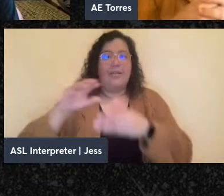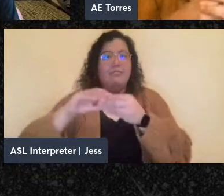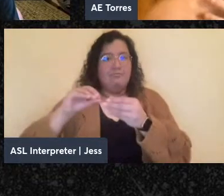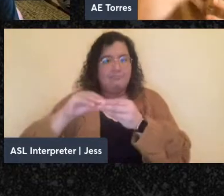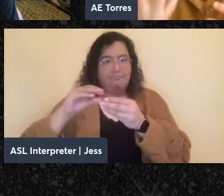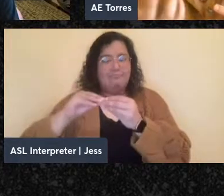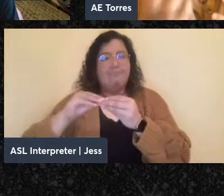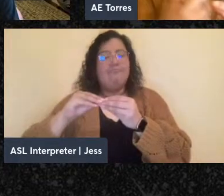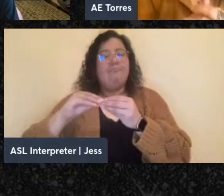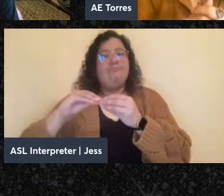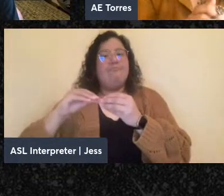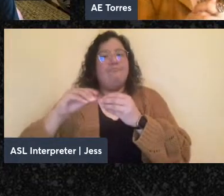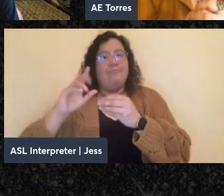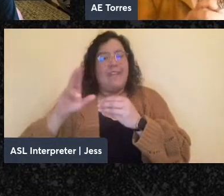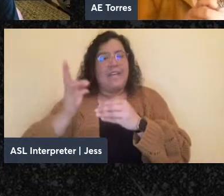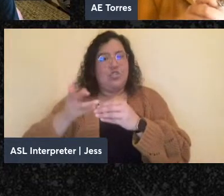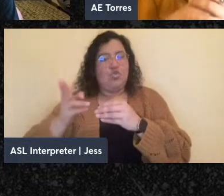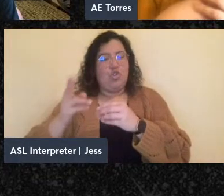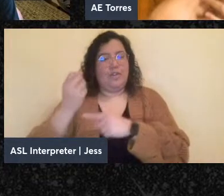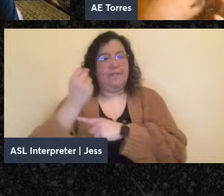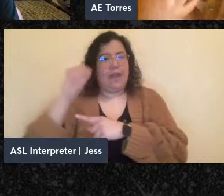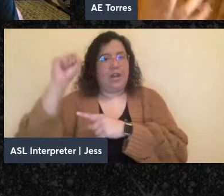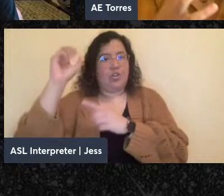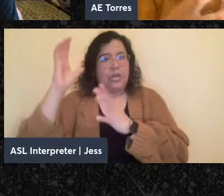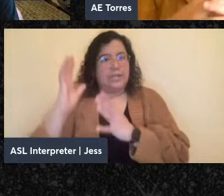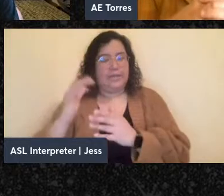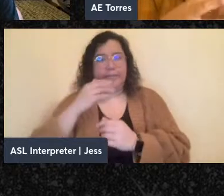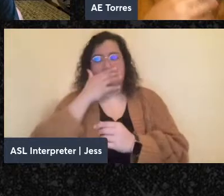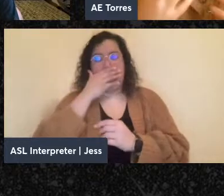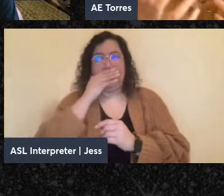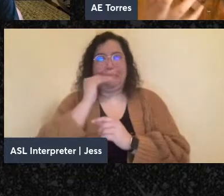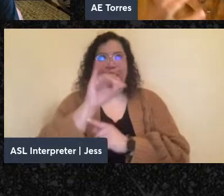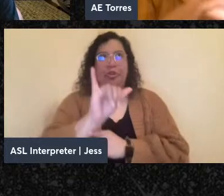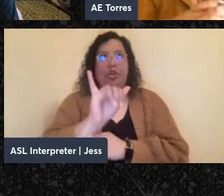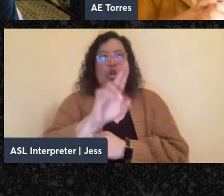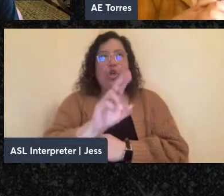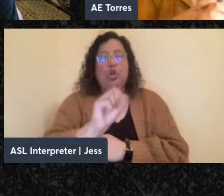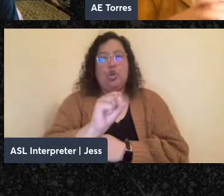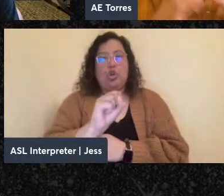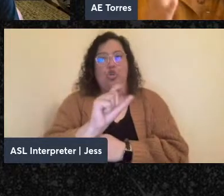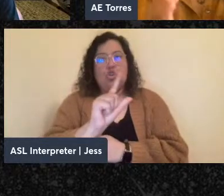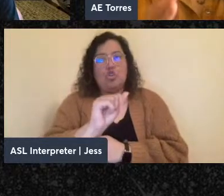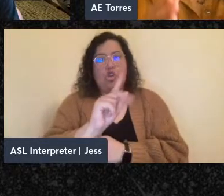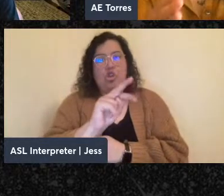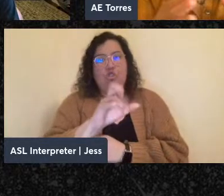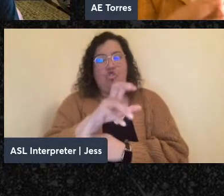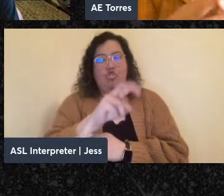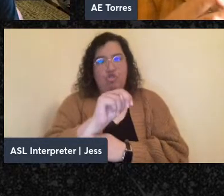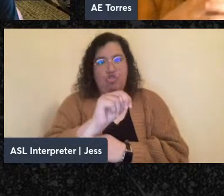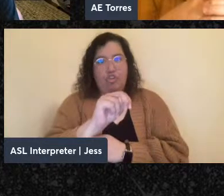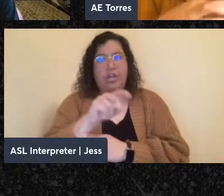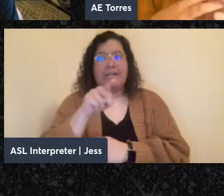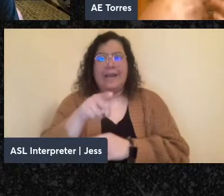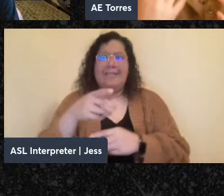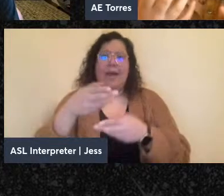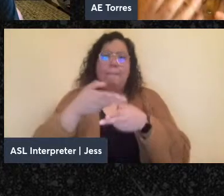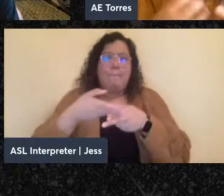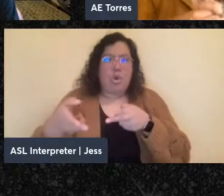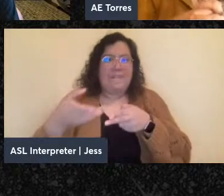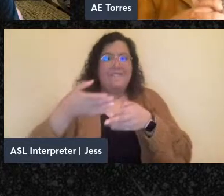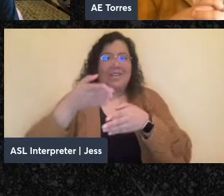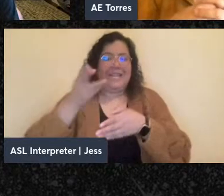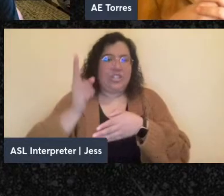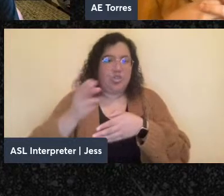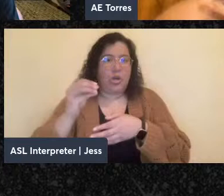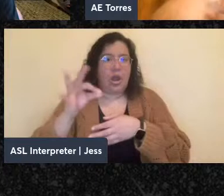Yosef Ludin, for example, in his Kurze Geschicht of Anarchistische Gedank, a brief history of Jewish